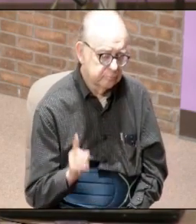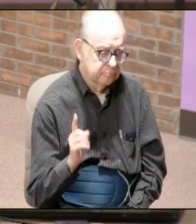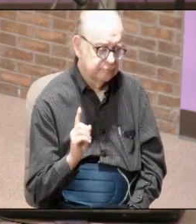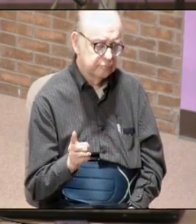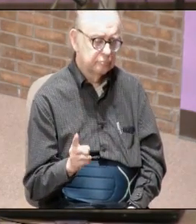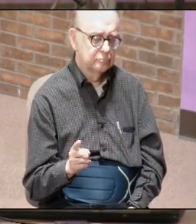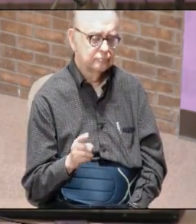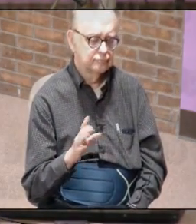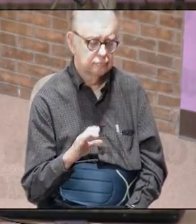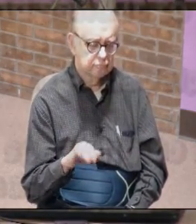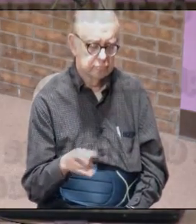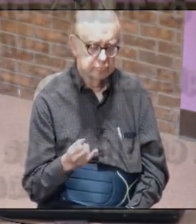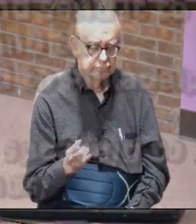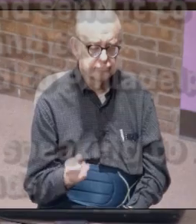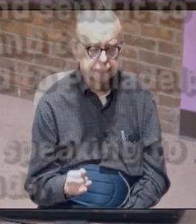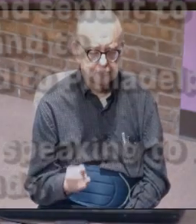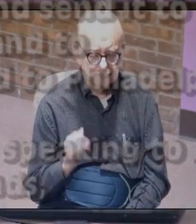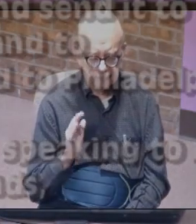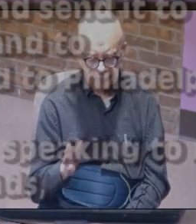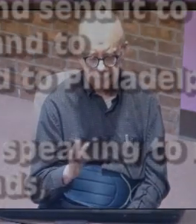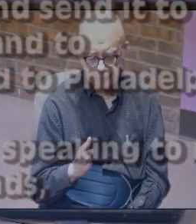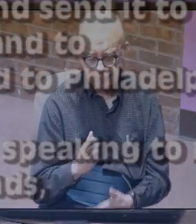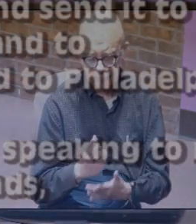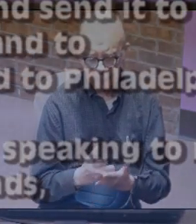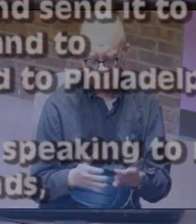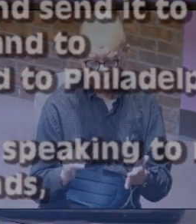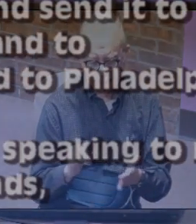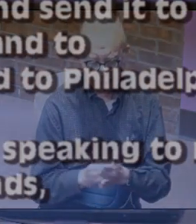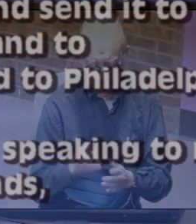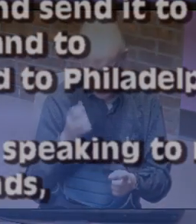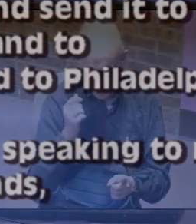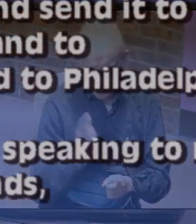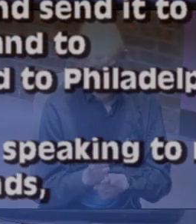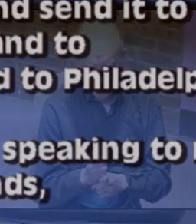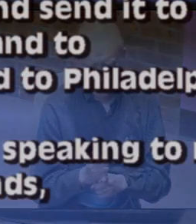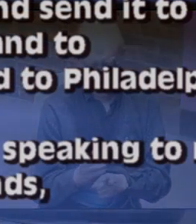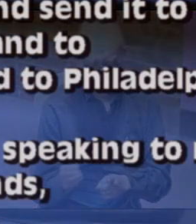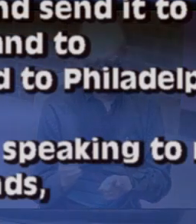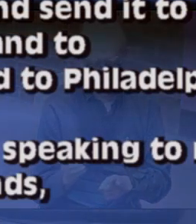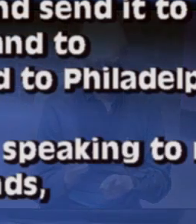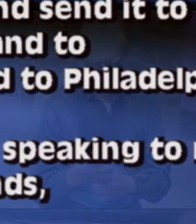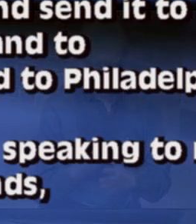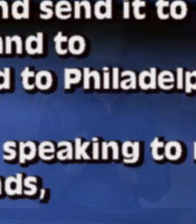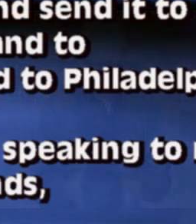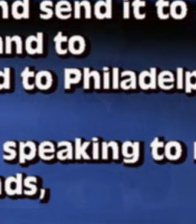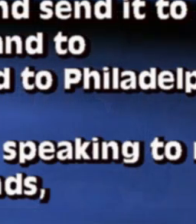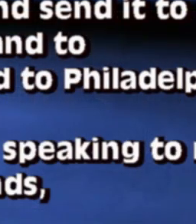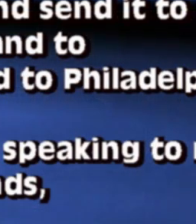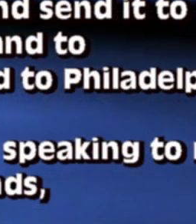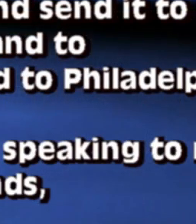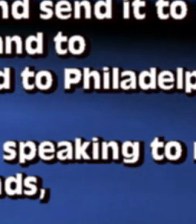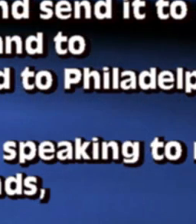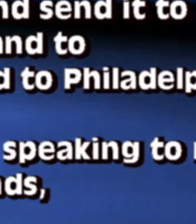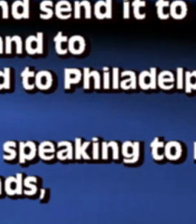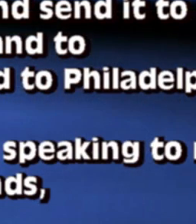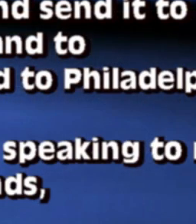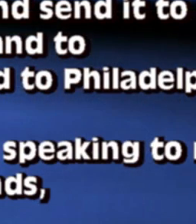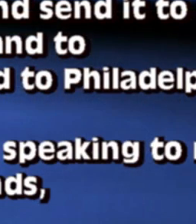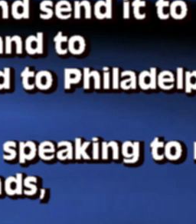he says john your partner your brother and partner in the affliction y'all reading